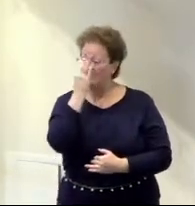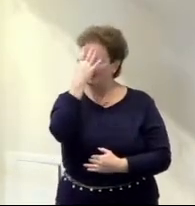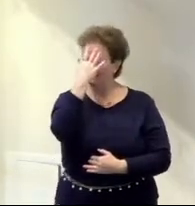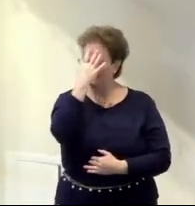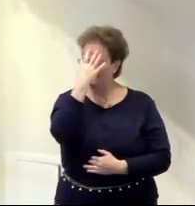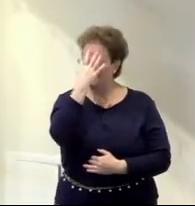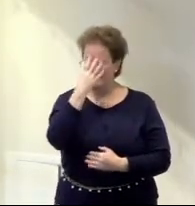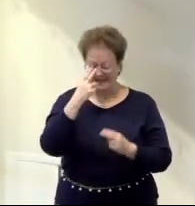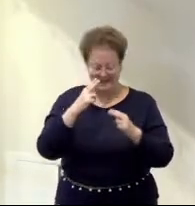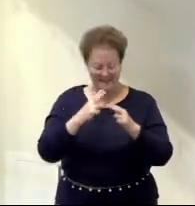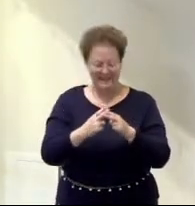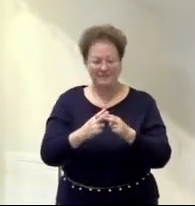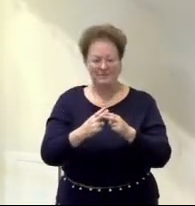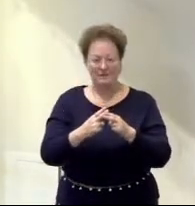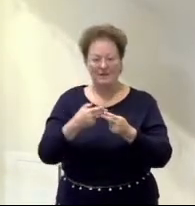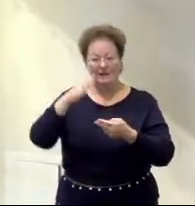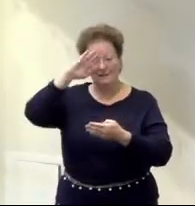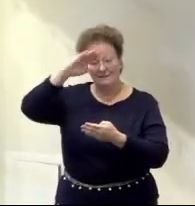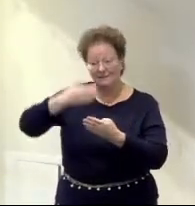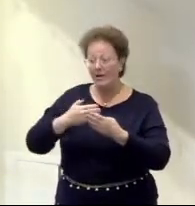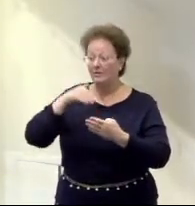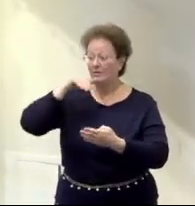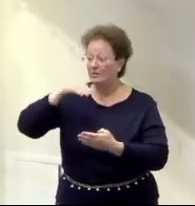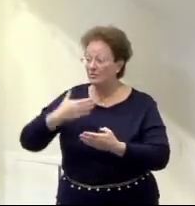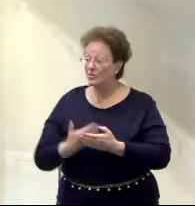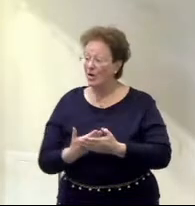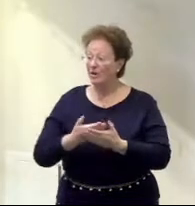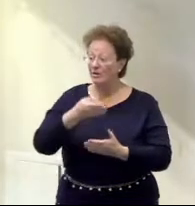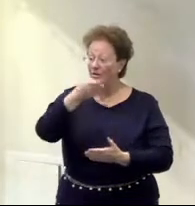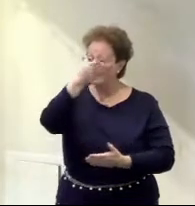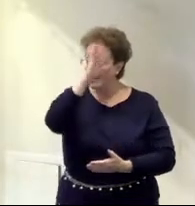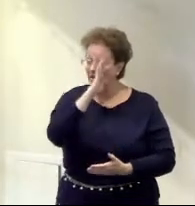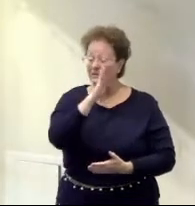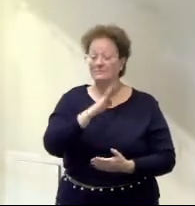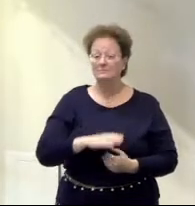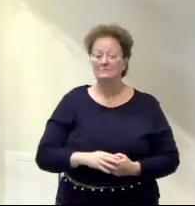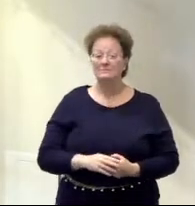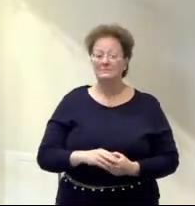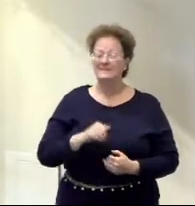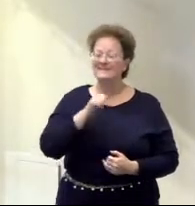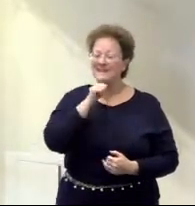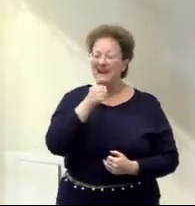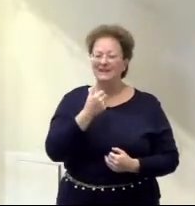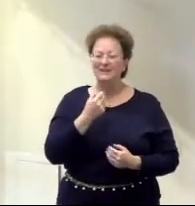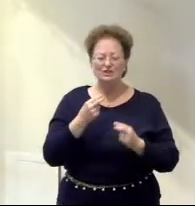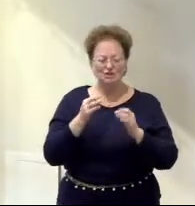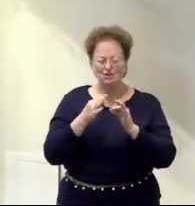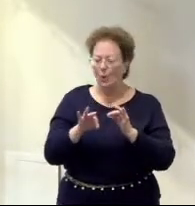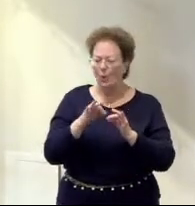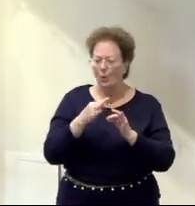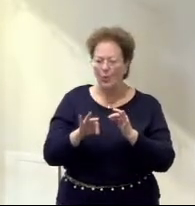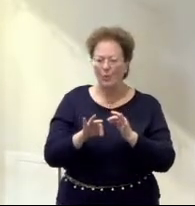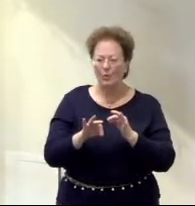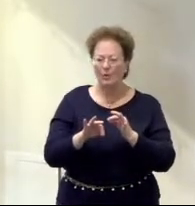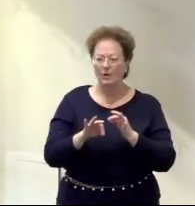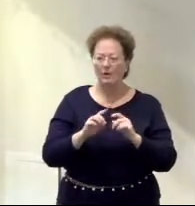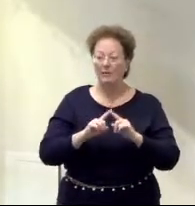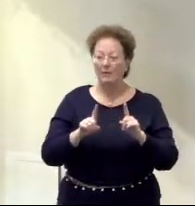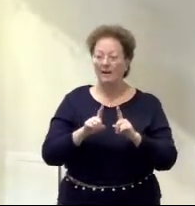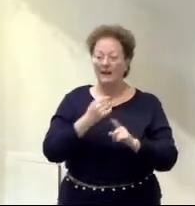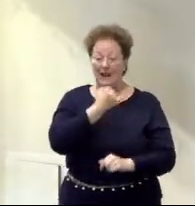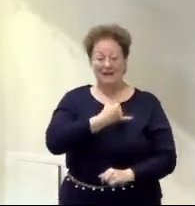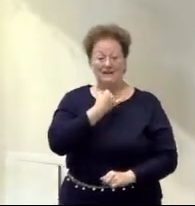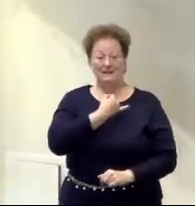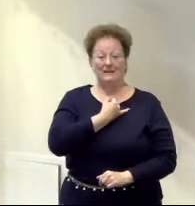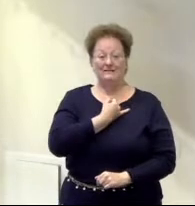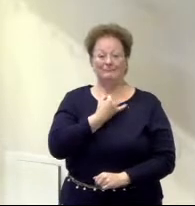a son or daughter of God. And that's not an identity that just lasts for a season or lasts for a lifetime. It's an identity that